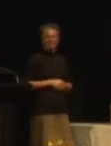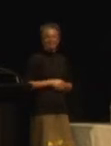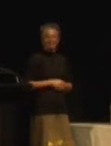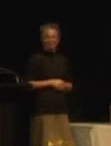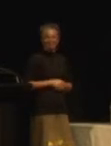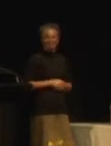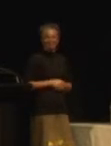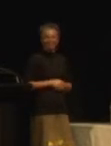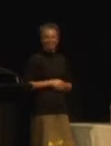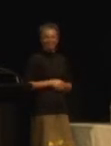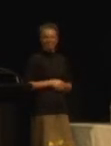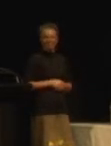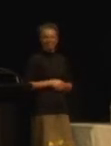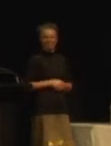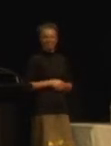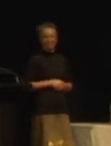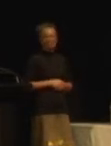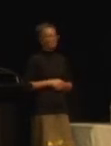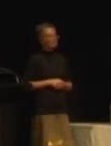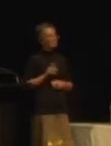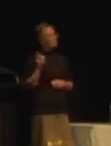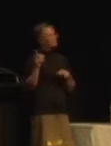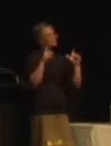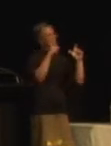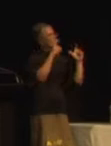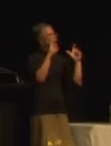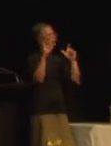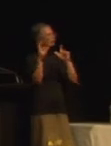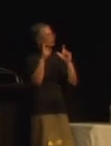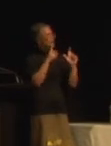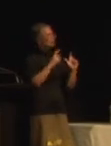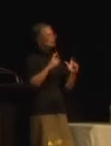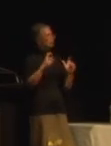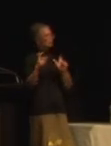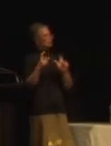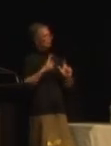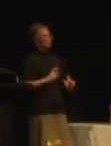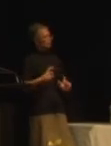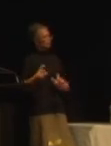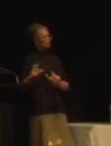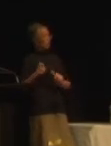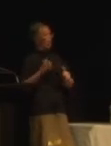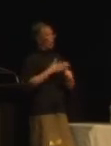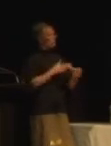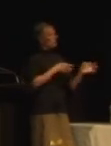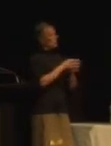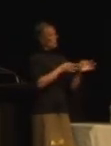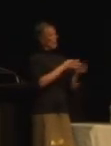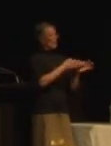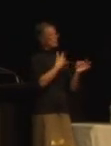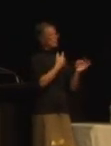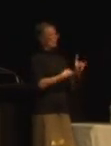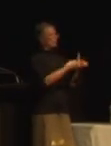These are some photos from our process. Originally, we planned to film the curators telling the stories about these portraits